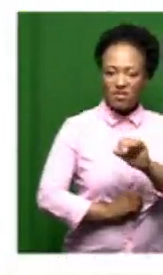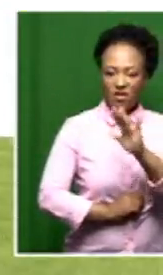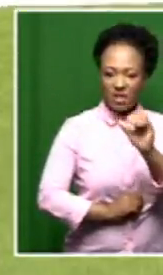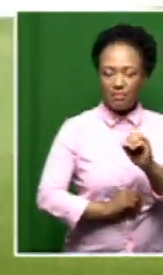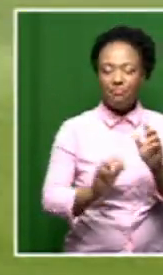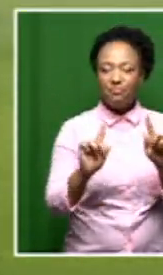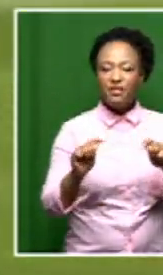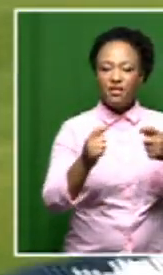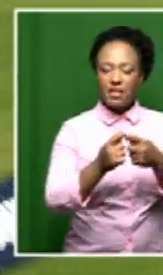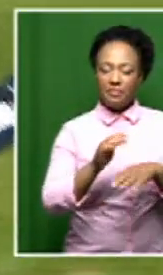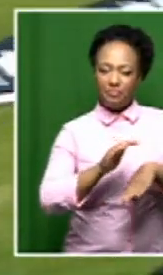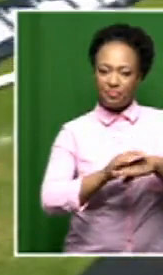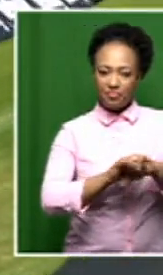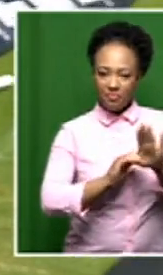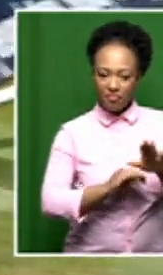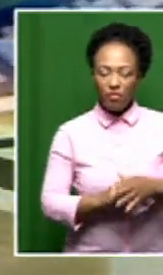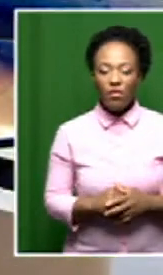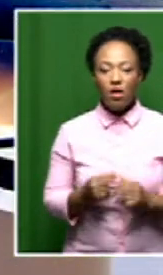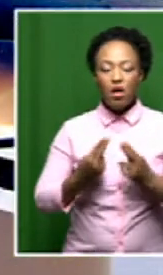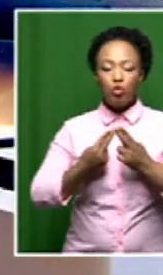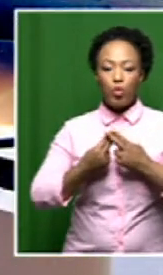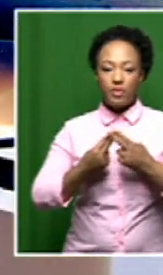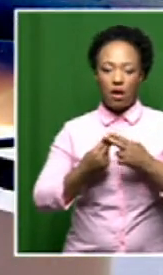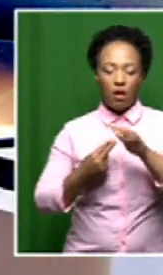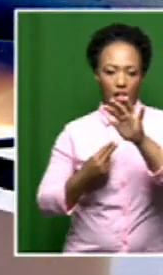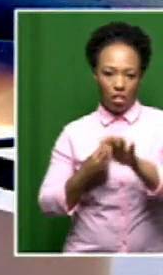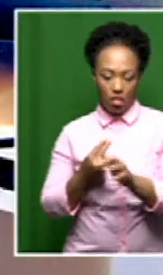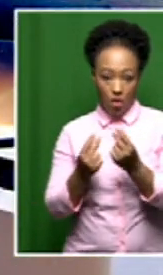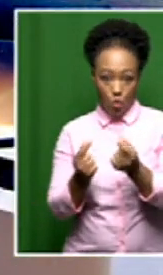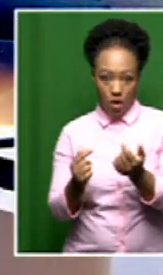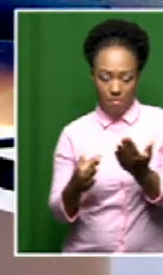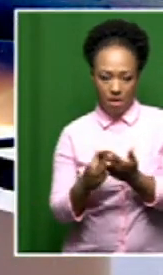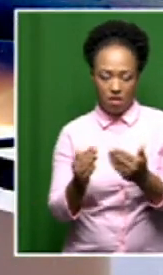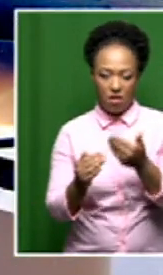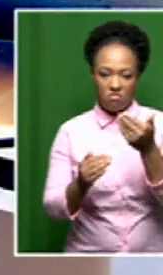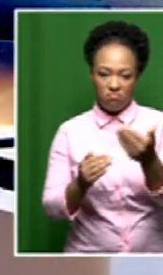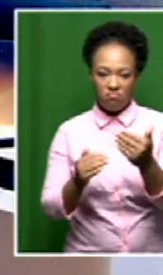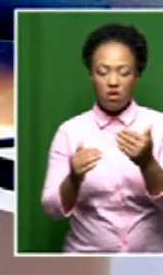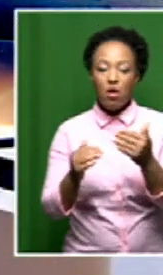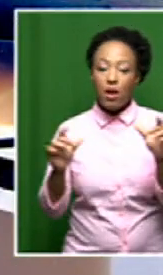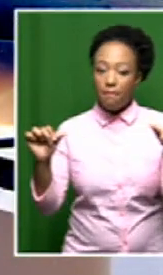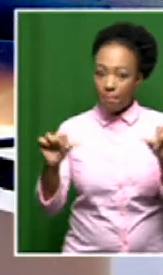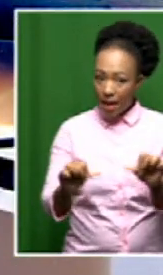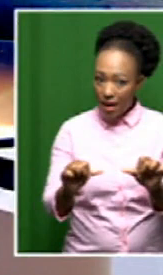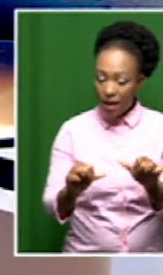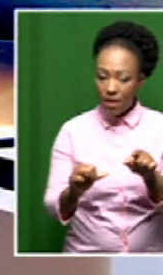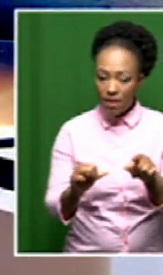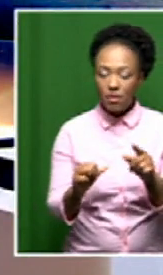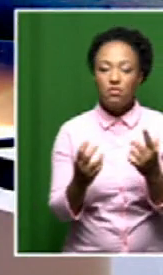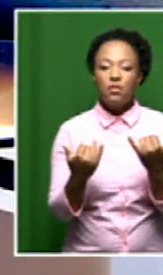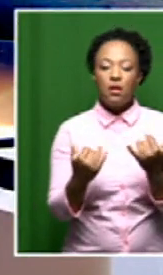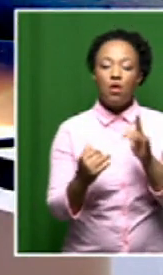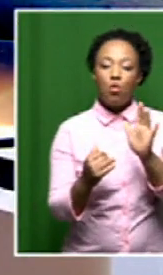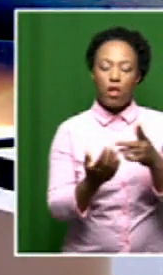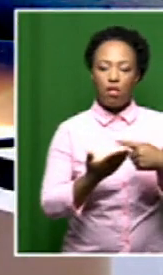So that's it. So Your trending topics for this morning. So we're going to take a quick break here on Morning Live. When we come back of course we'll be